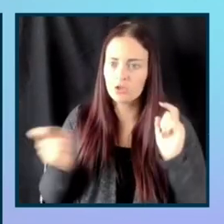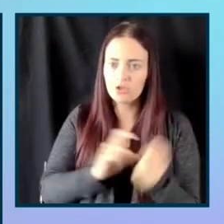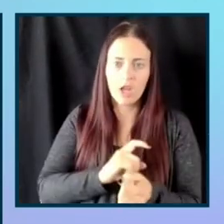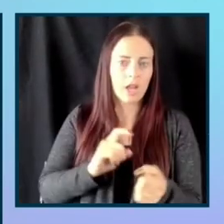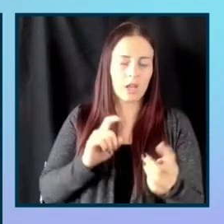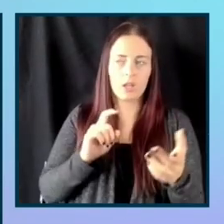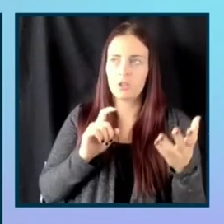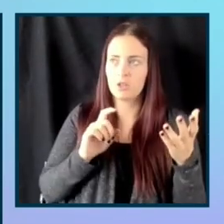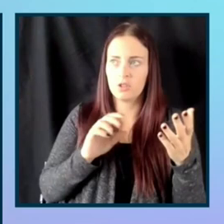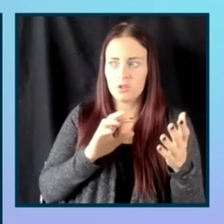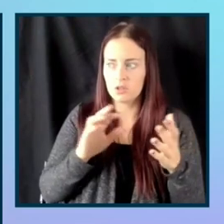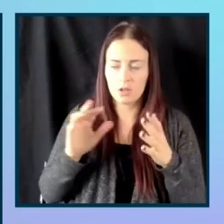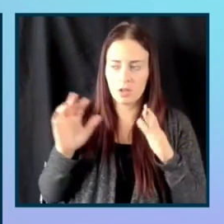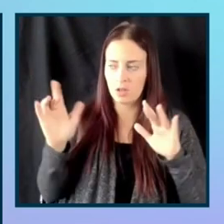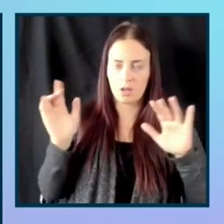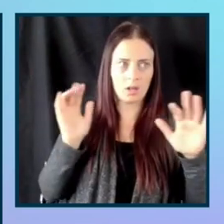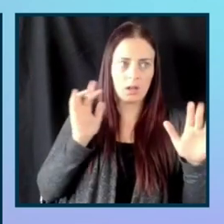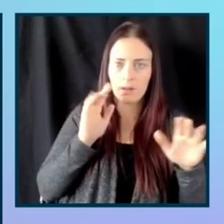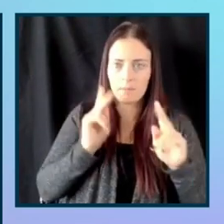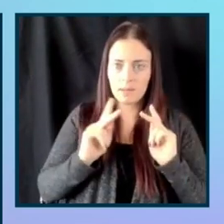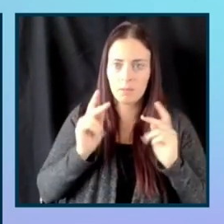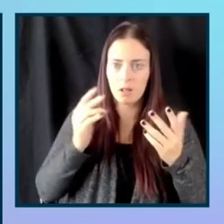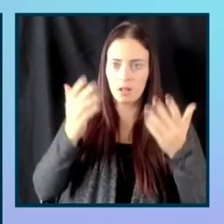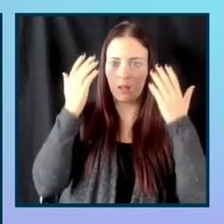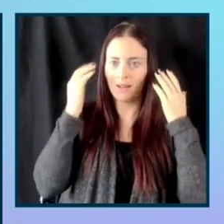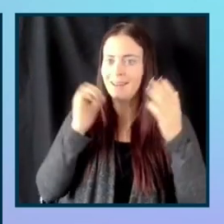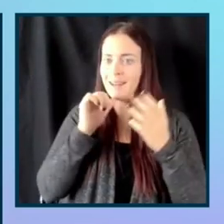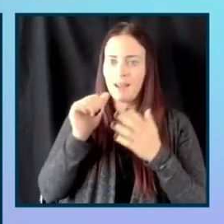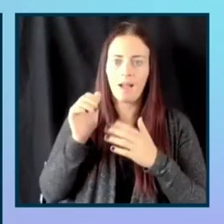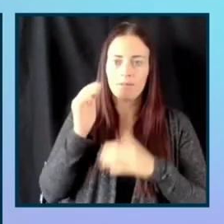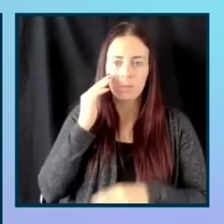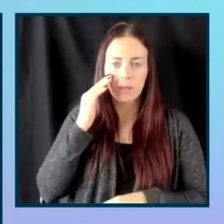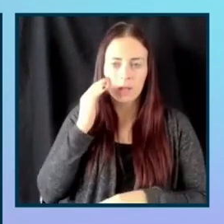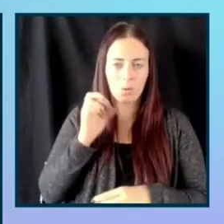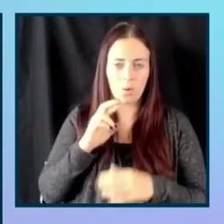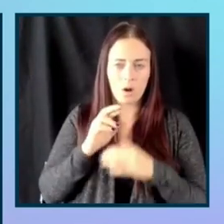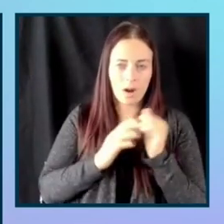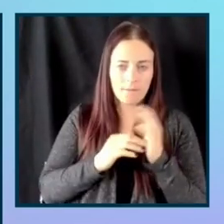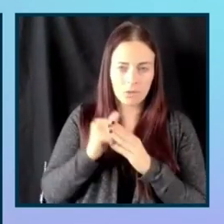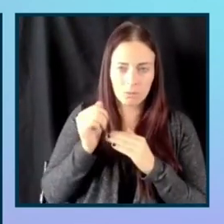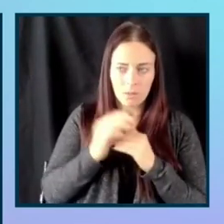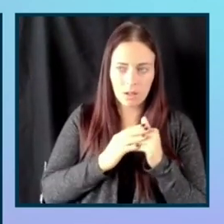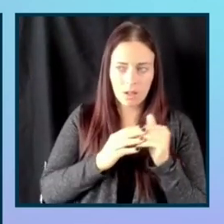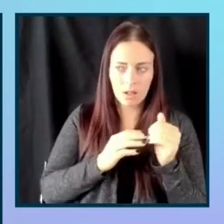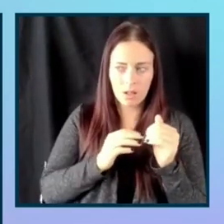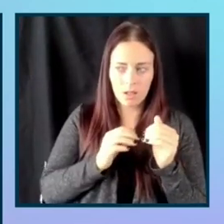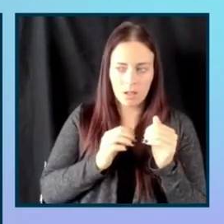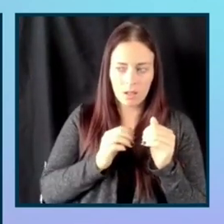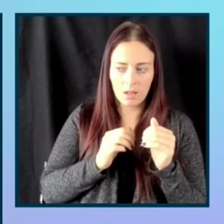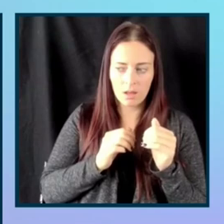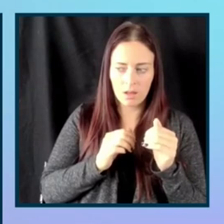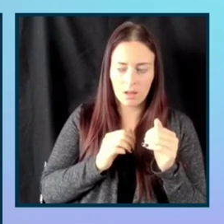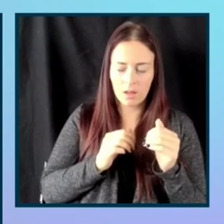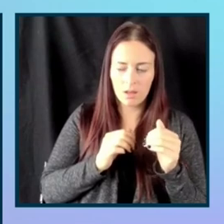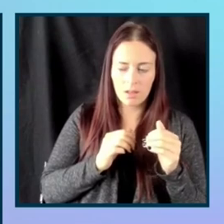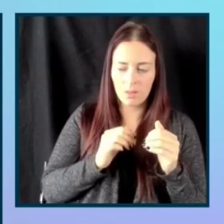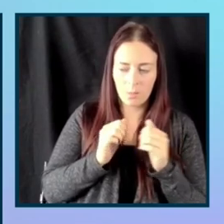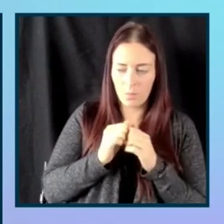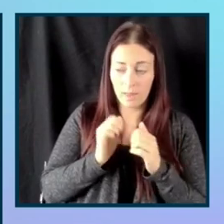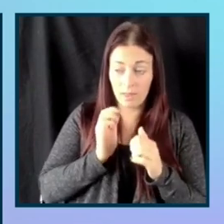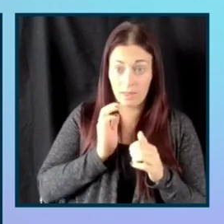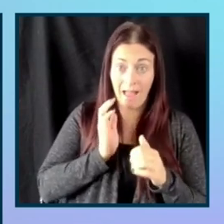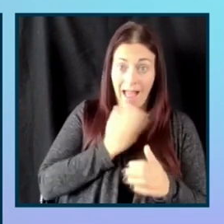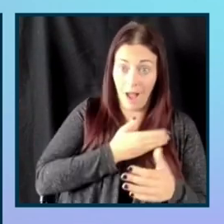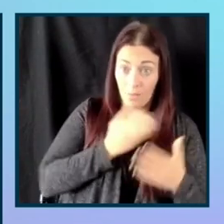are not familiar or are not comfortable with making those a priority doesn't mean that we have to stop. So